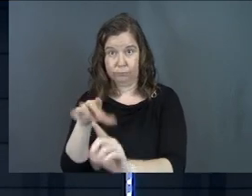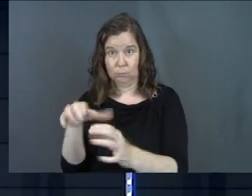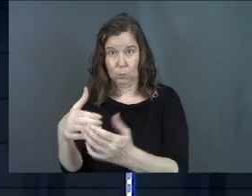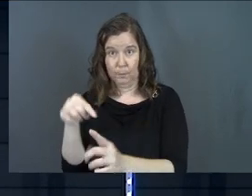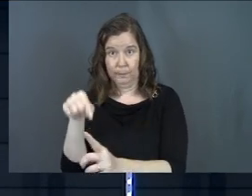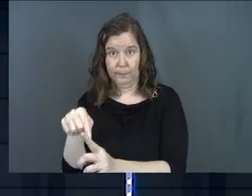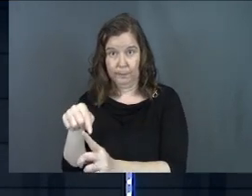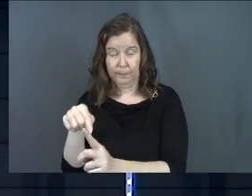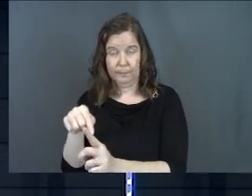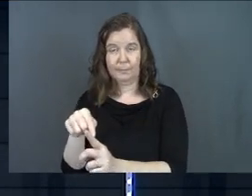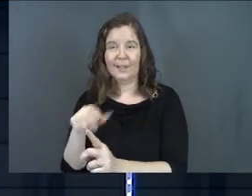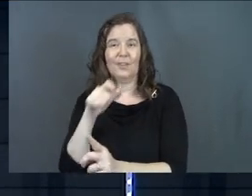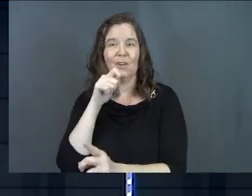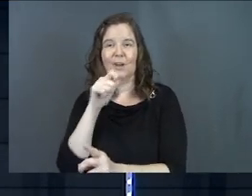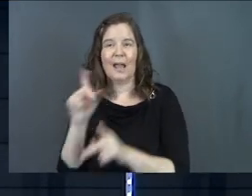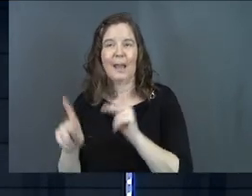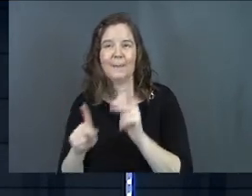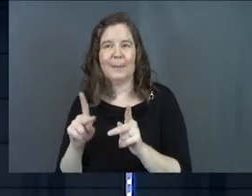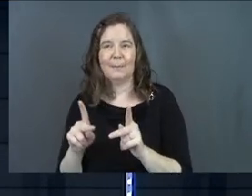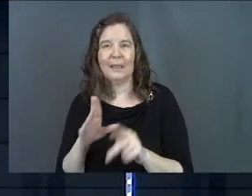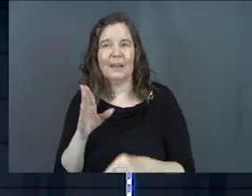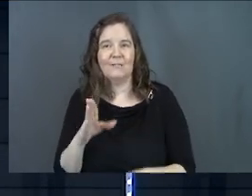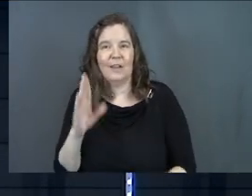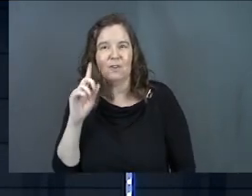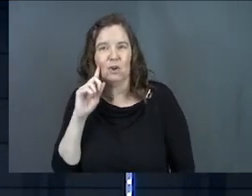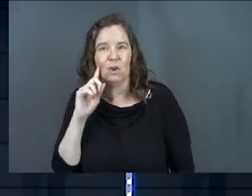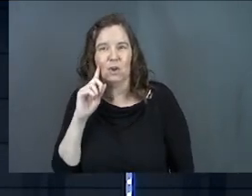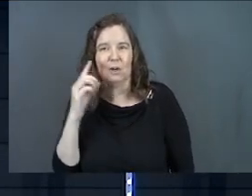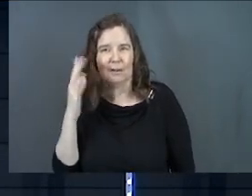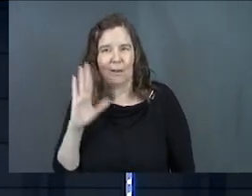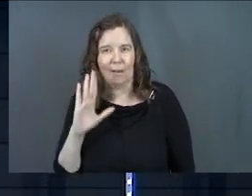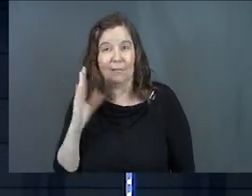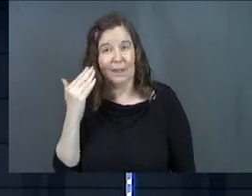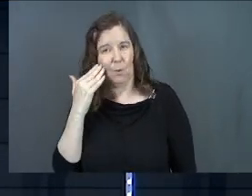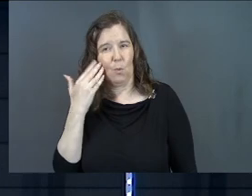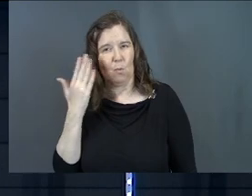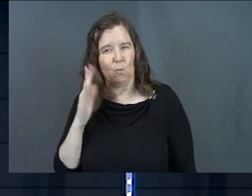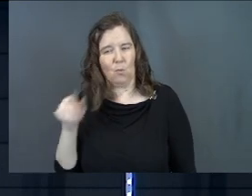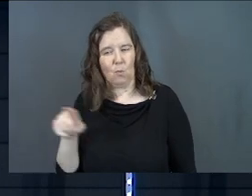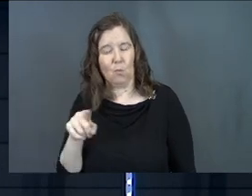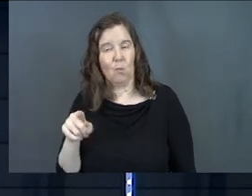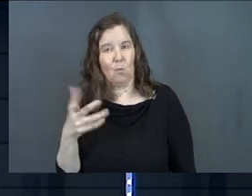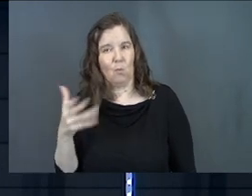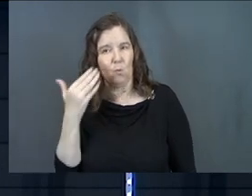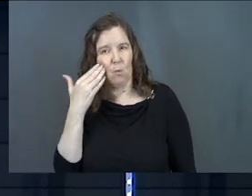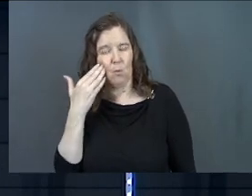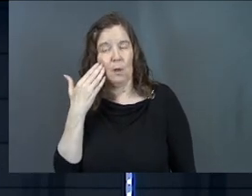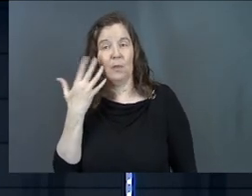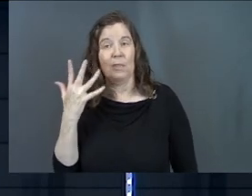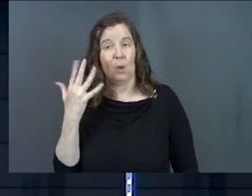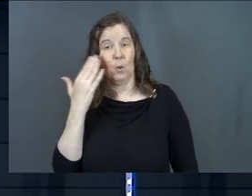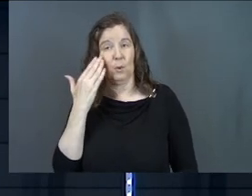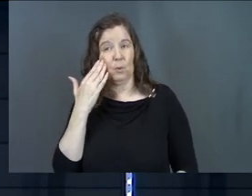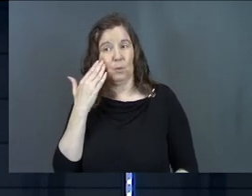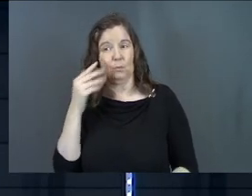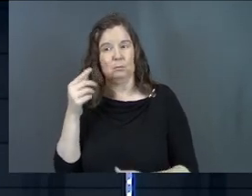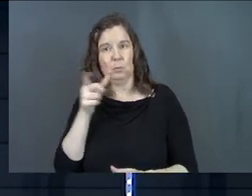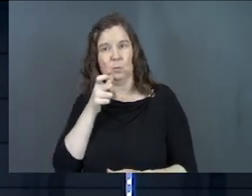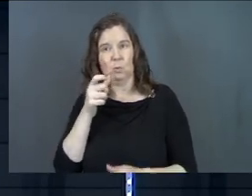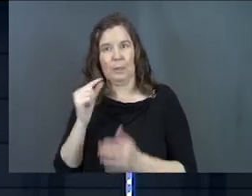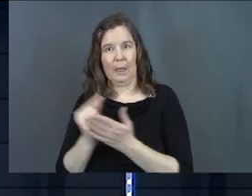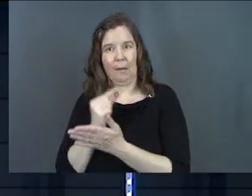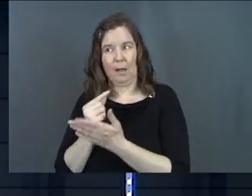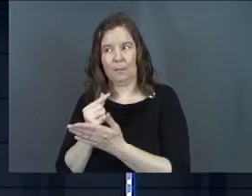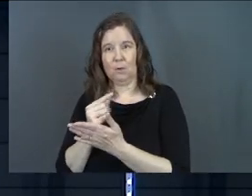they're not people that have never heard the voice of God before. They're not people where the gospel is new to them.